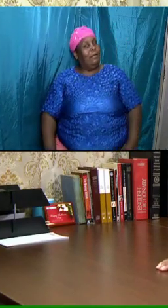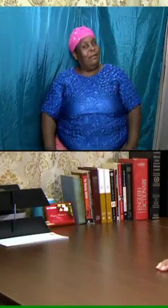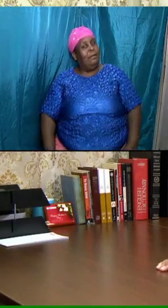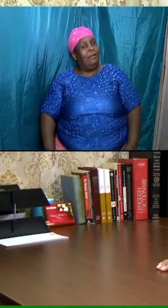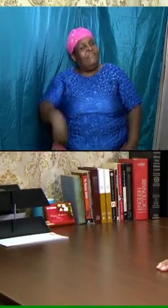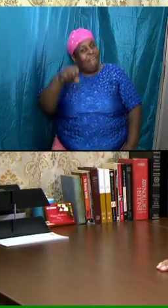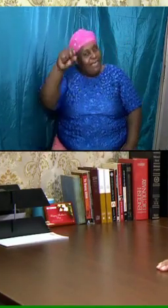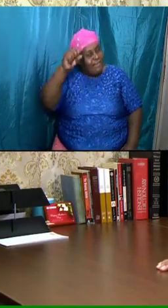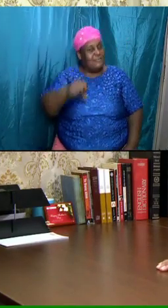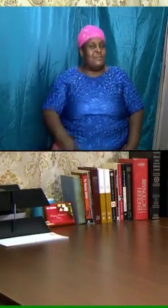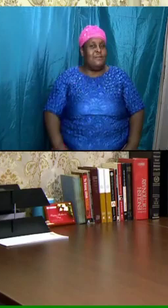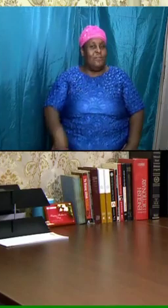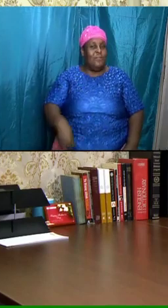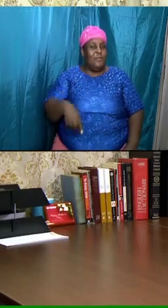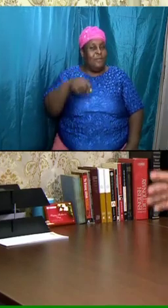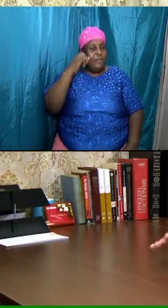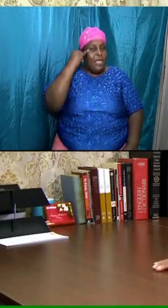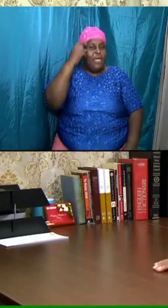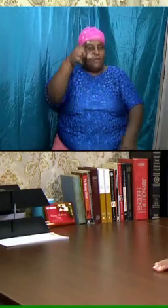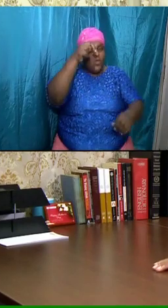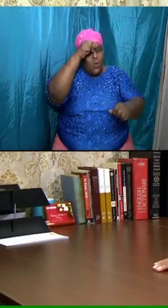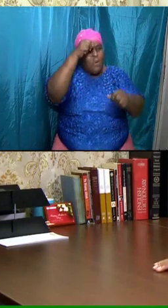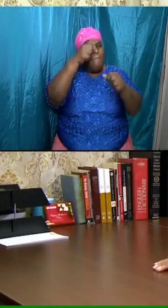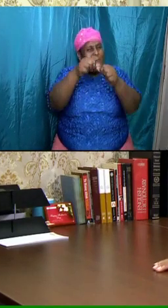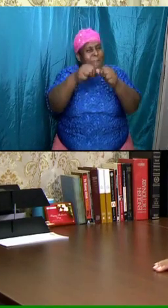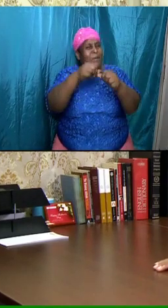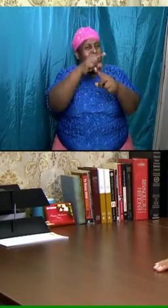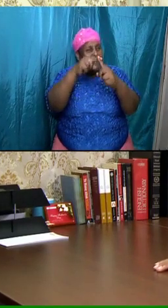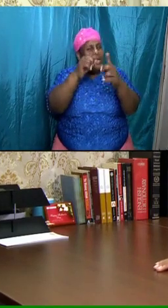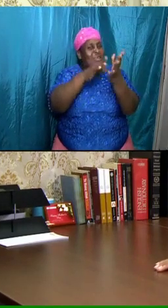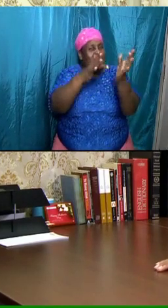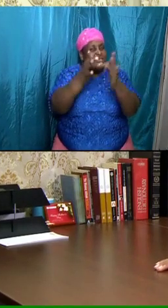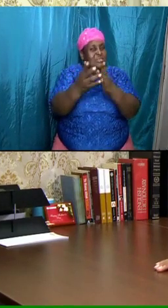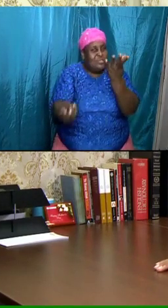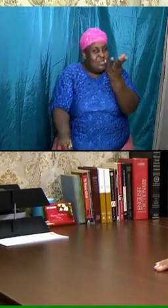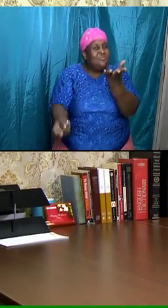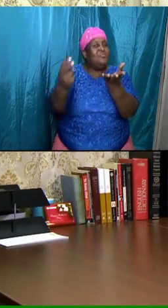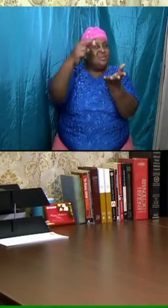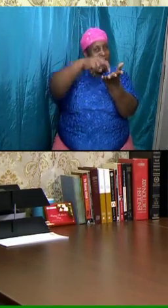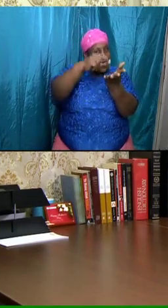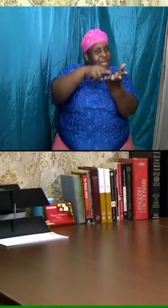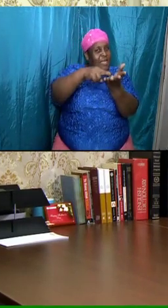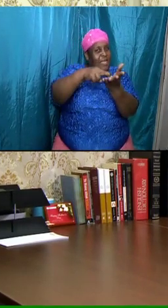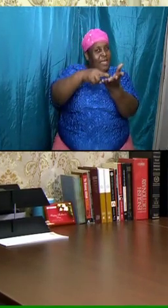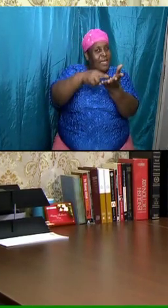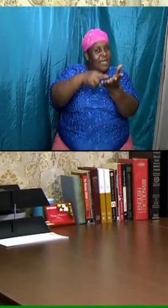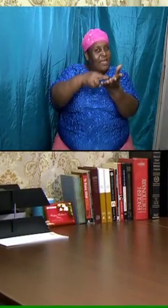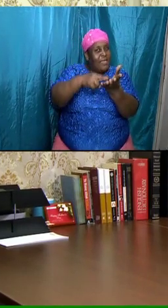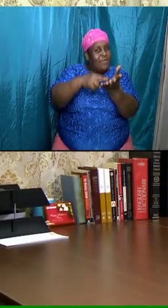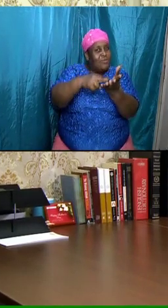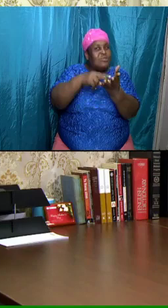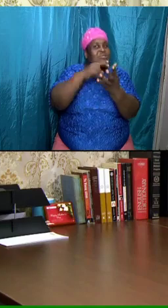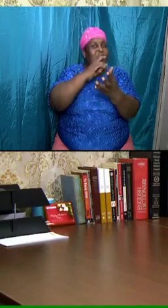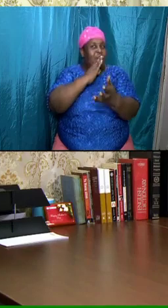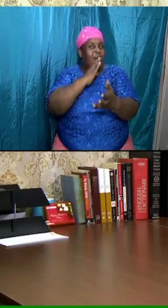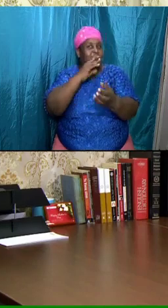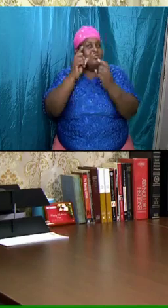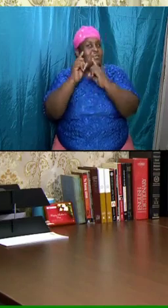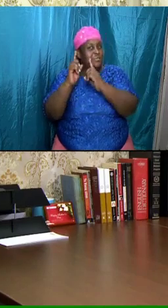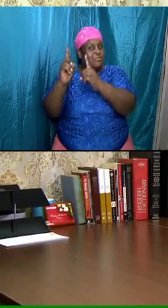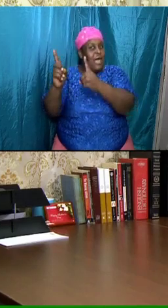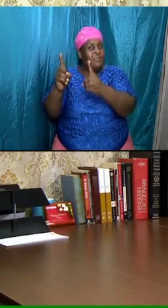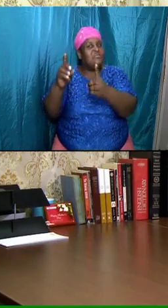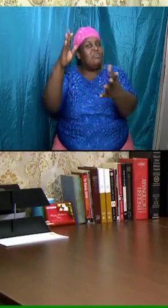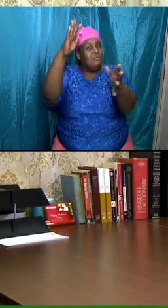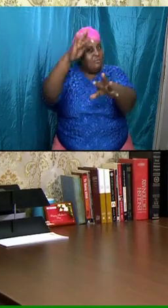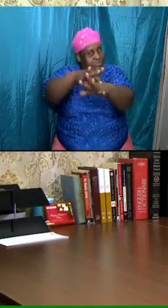the disciples and others up to about 500 folks saw him you remember he was able to talk to the disciples and